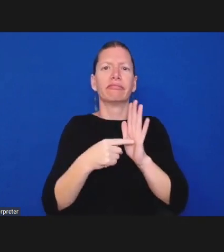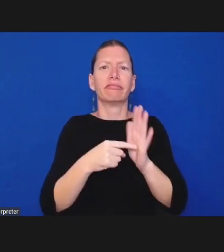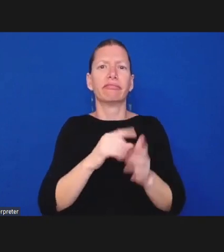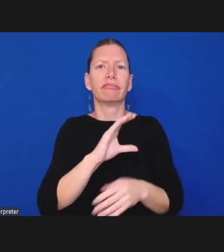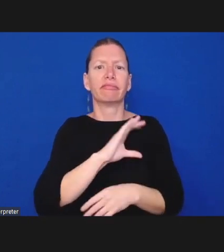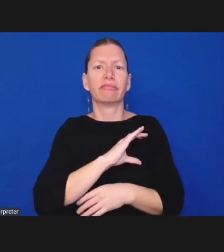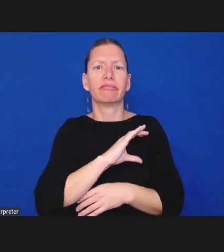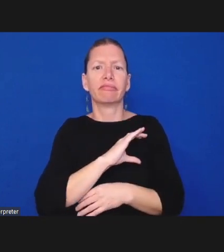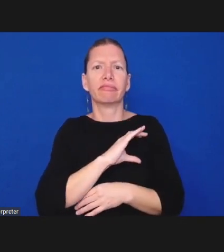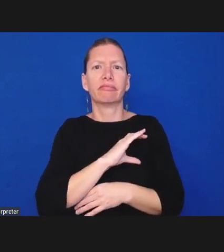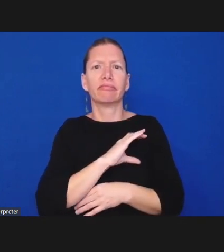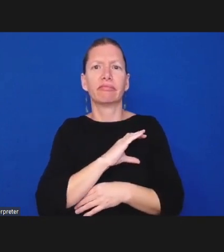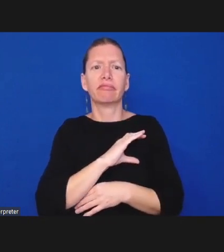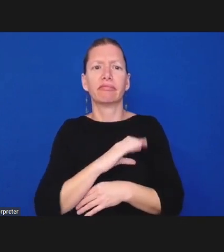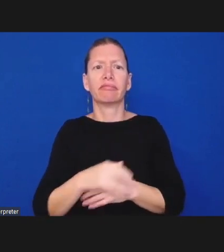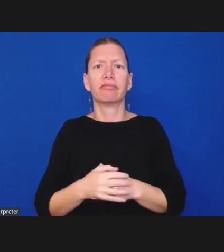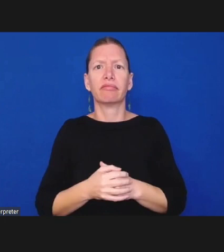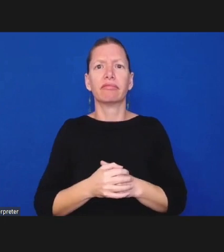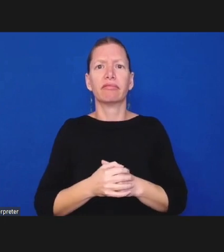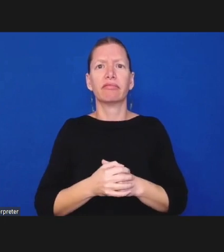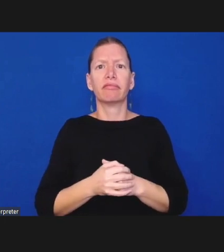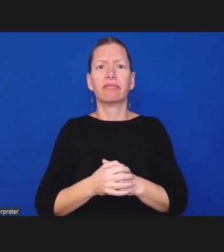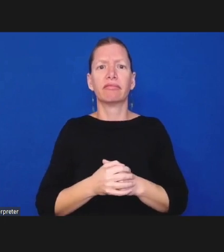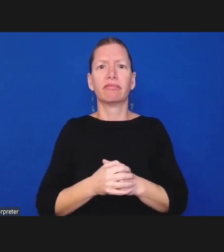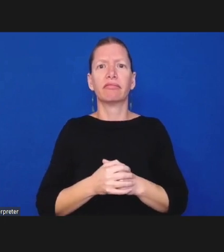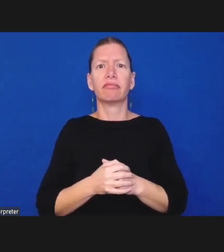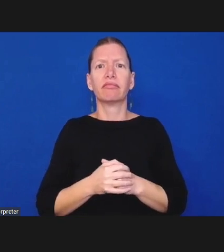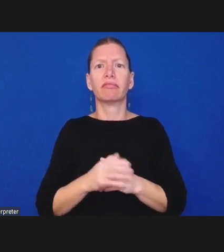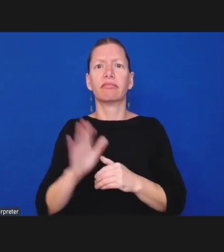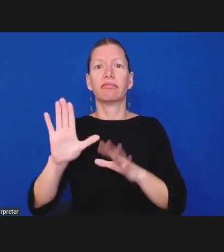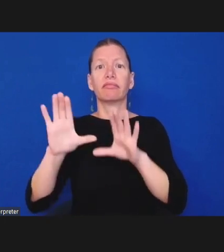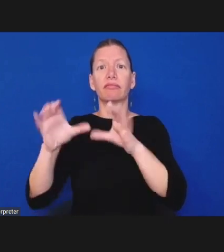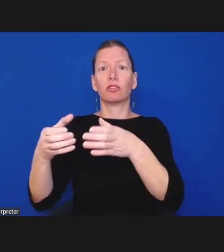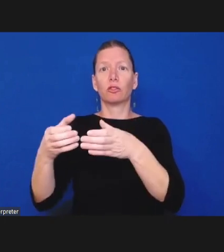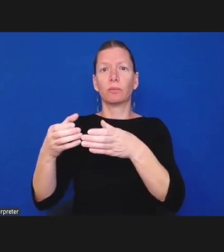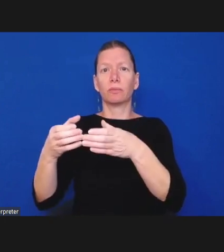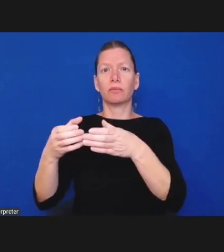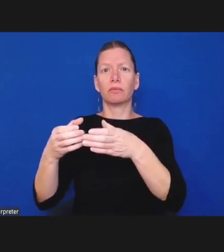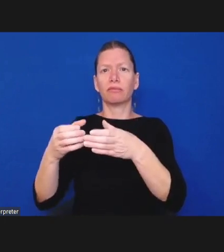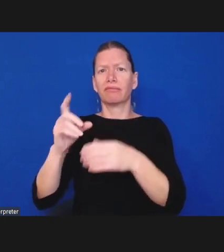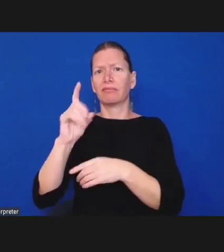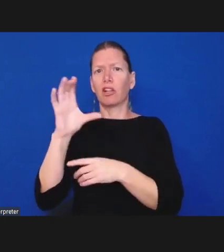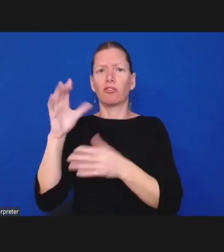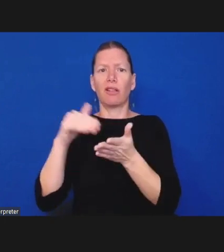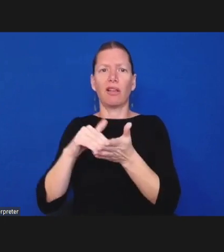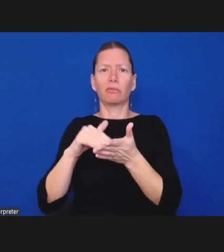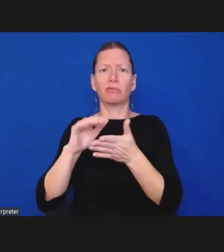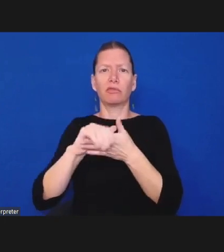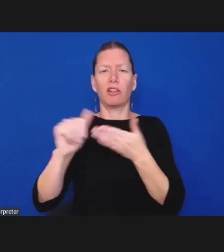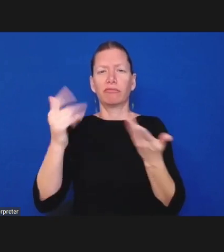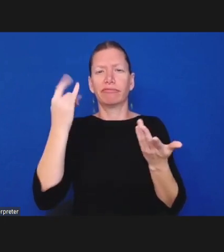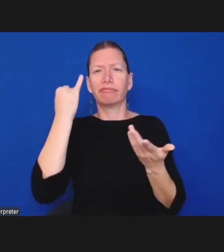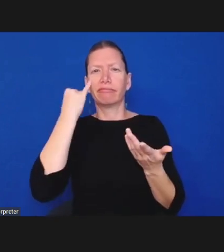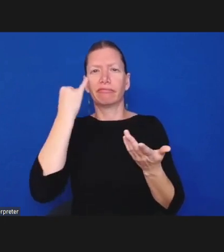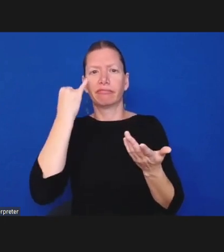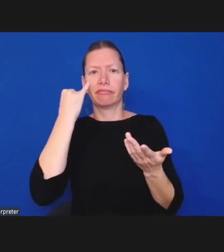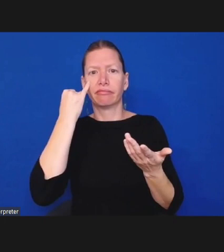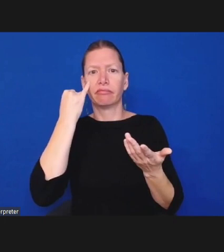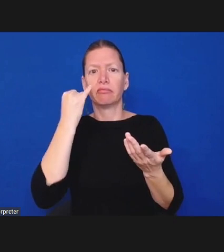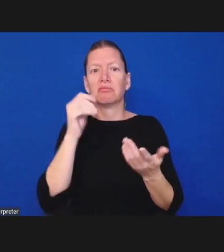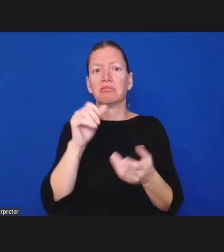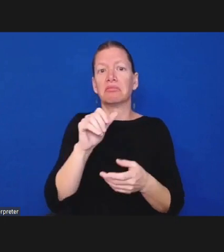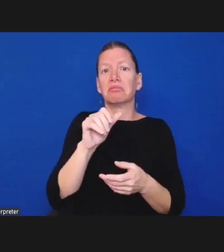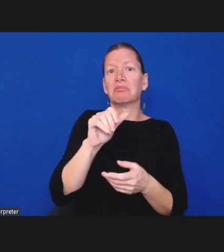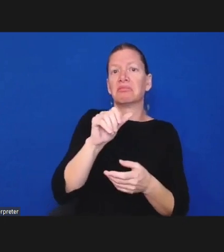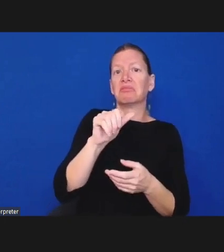just you know making it up say one percent there's a common number thrown out there to ensure that it has adequate resources another thing that